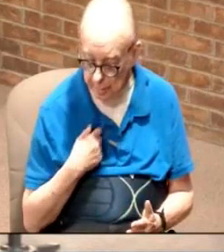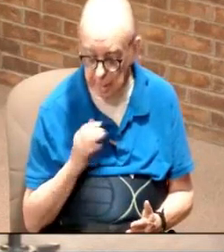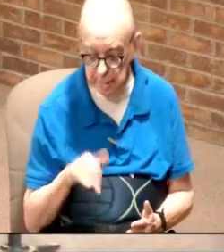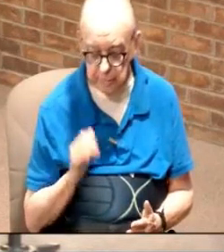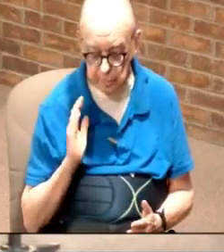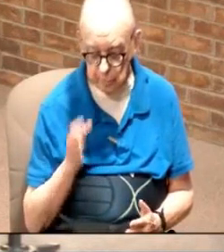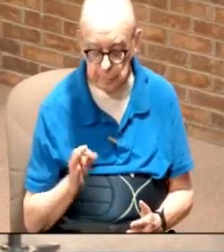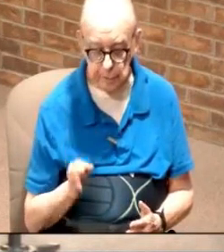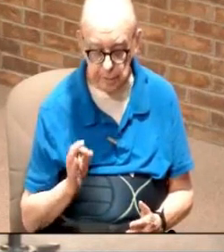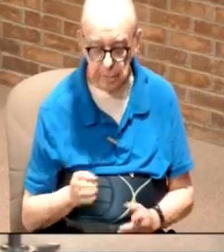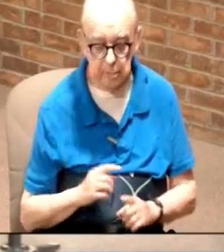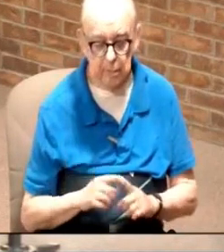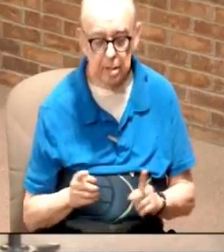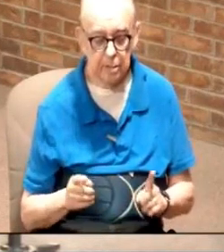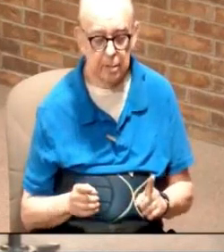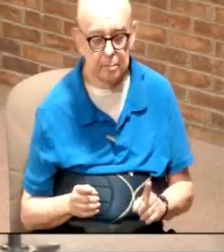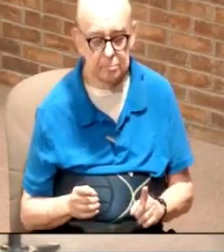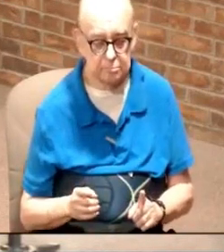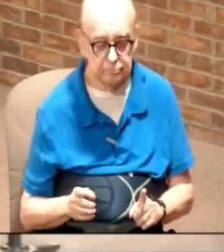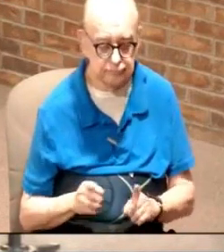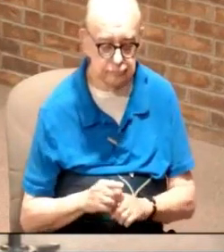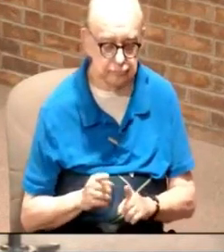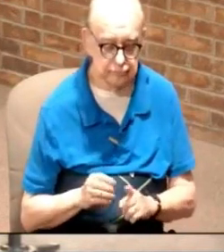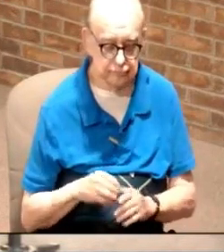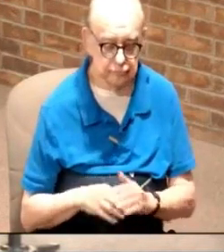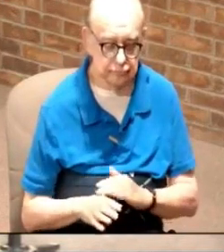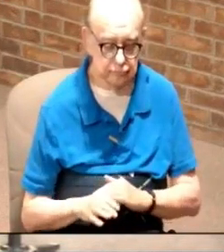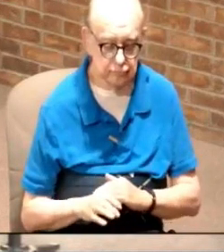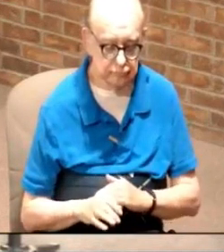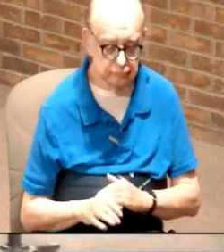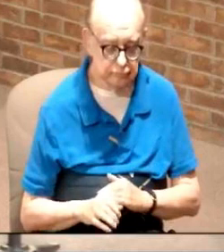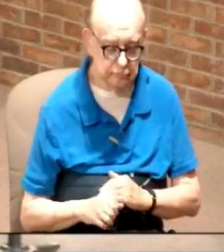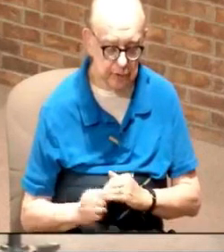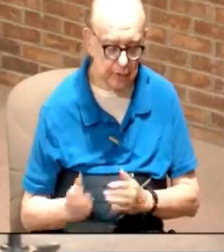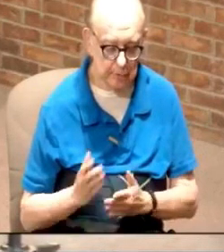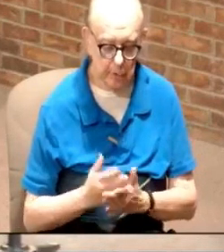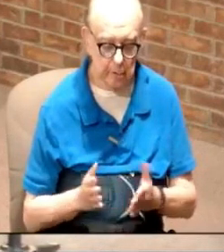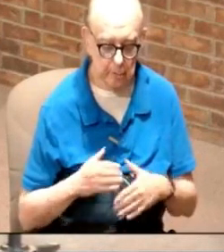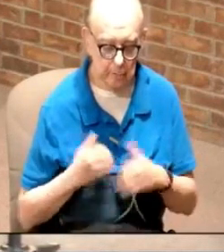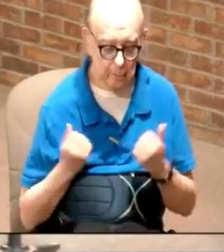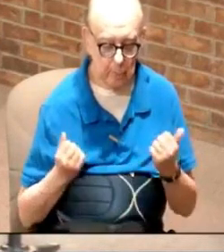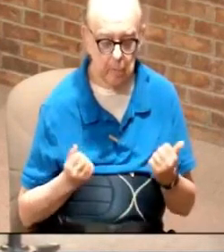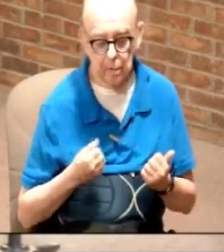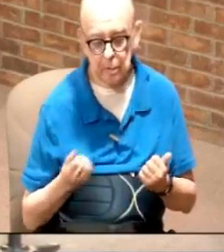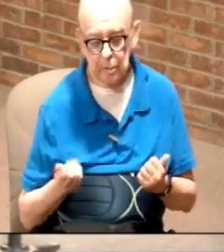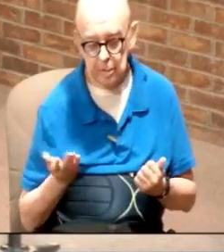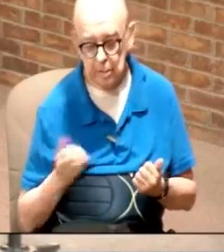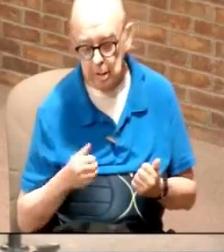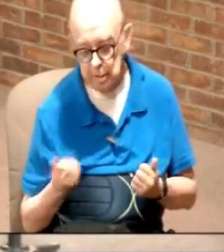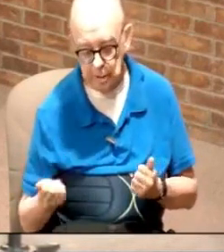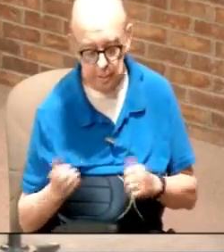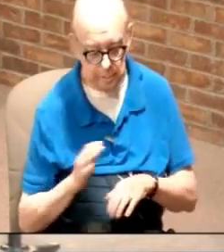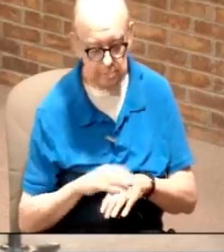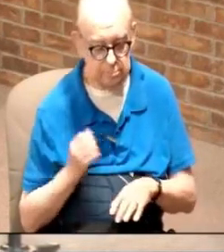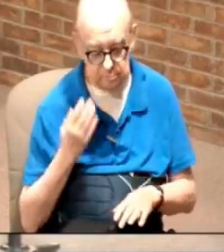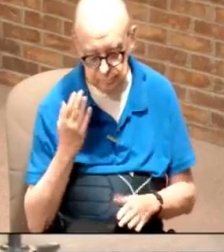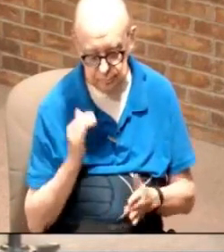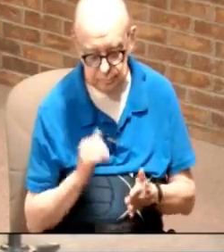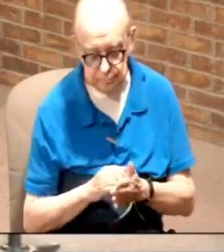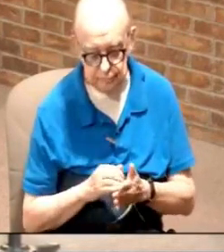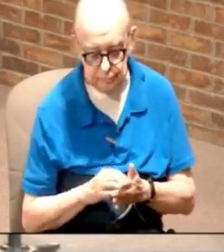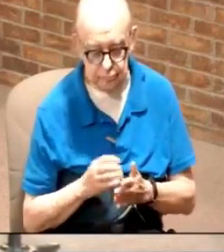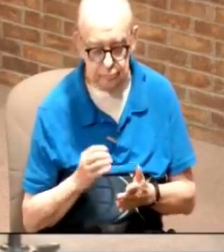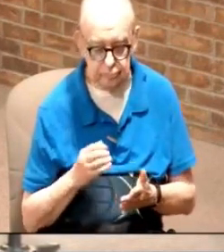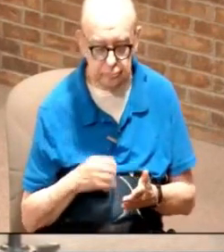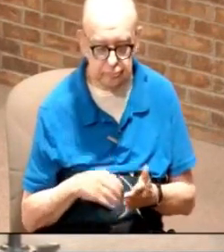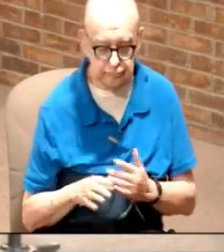okay but also in my other aspect of my life there was another calling and I knew that I